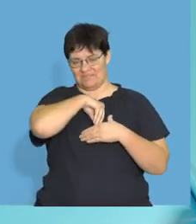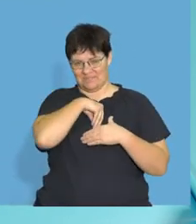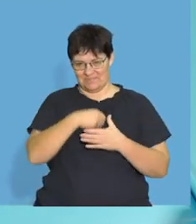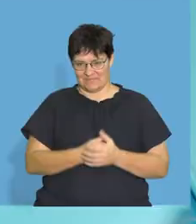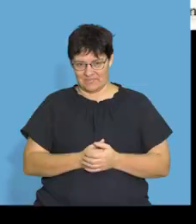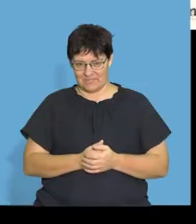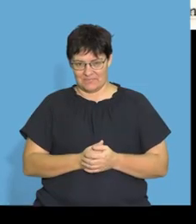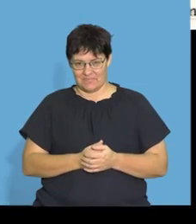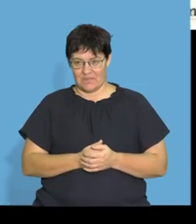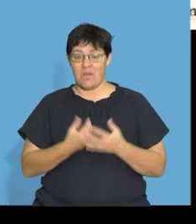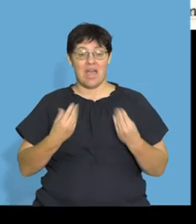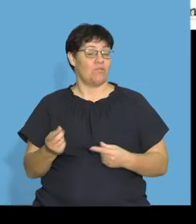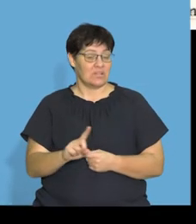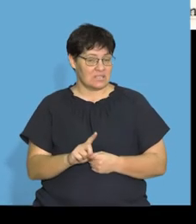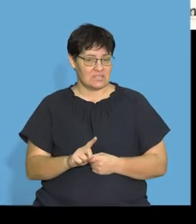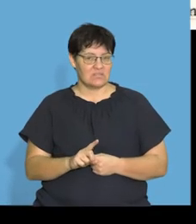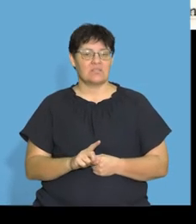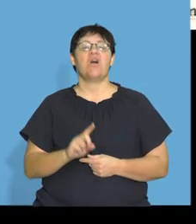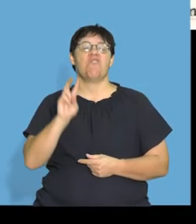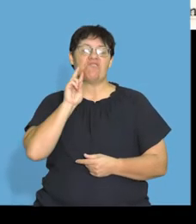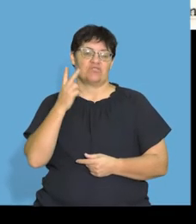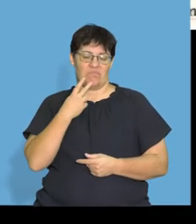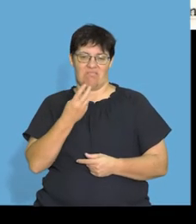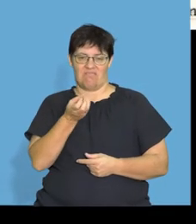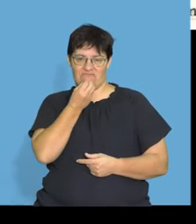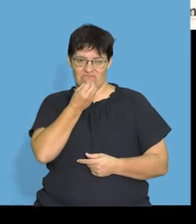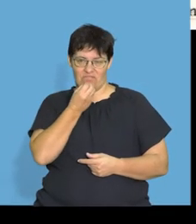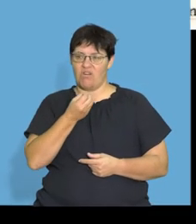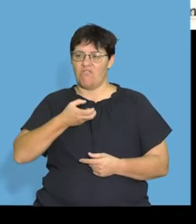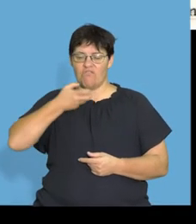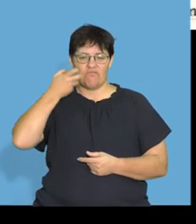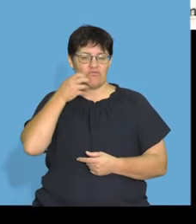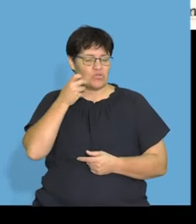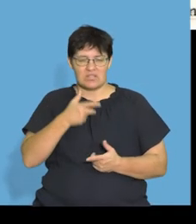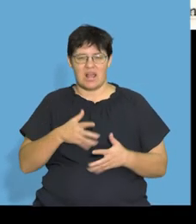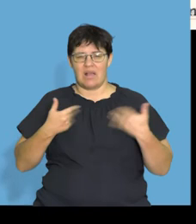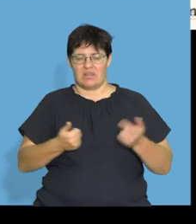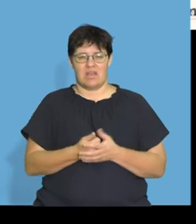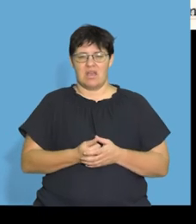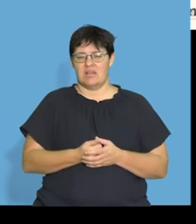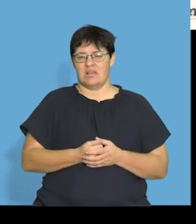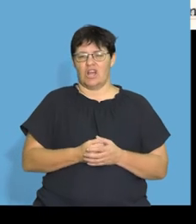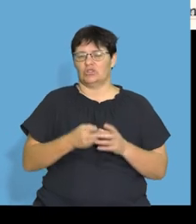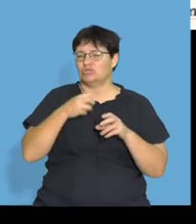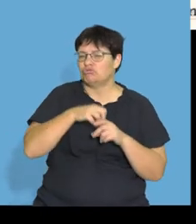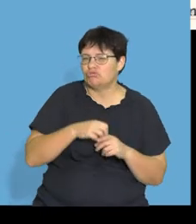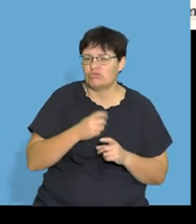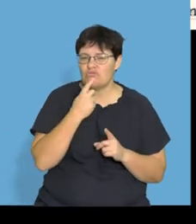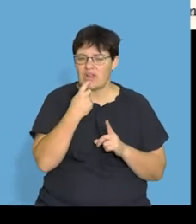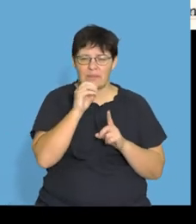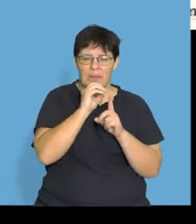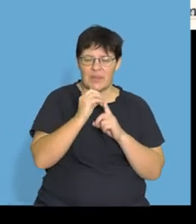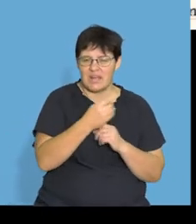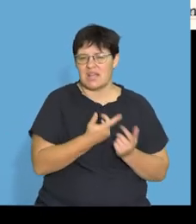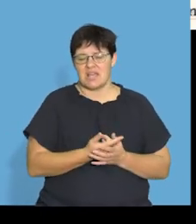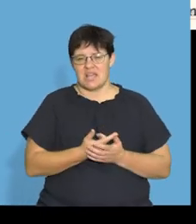And what are we going to have? Fresh fruits and vegetables. Oranges, lemons, strawberries, anything that's got a bitter. And believe